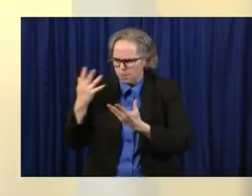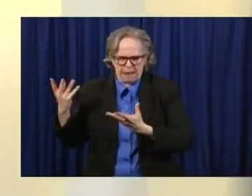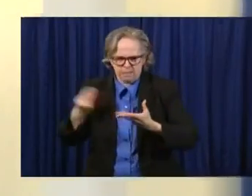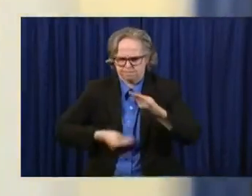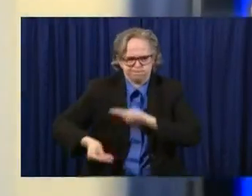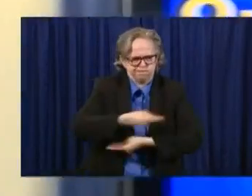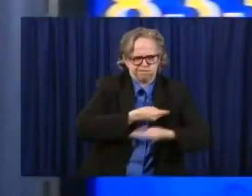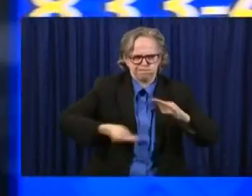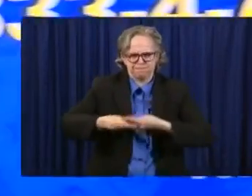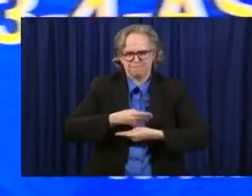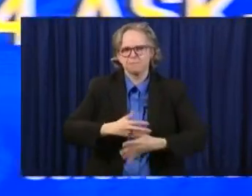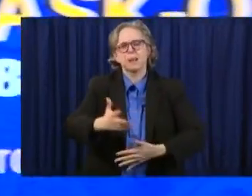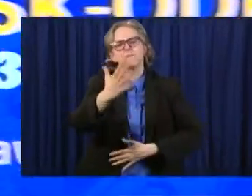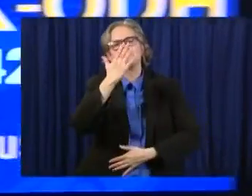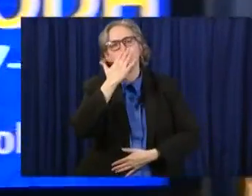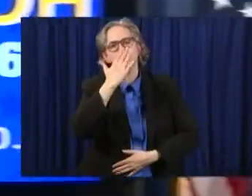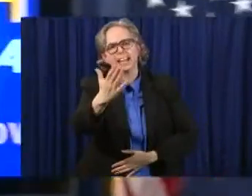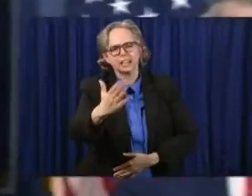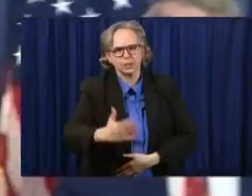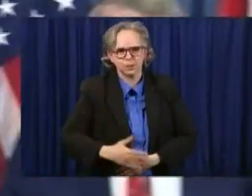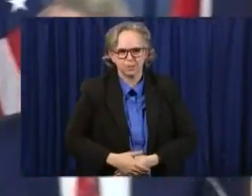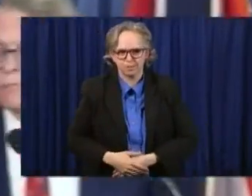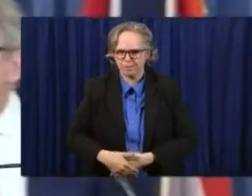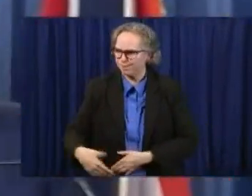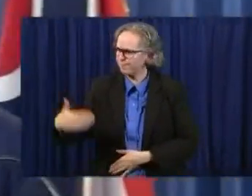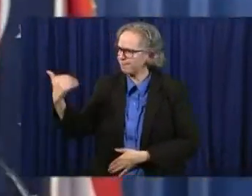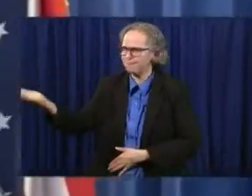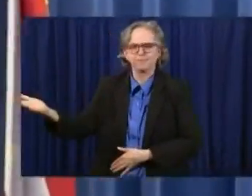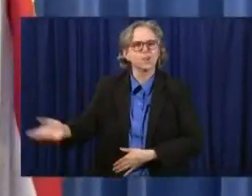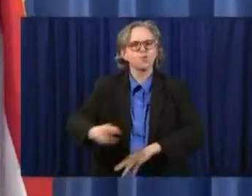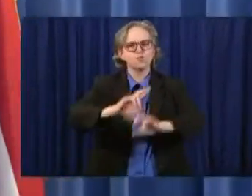Thank you. Dr. Atkin, thank you very much. We're ready for questions.